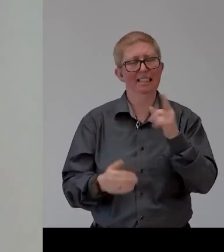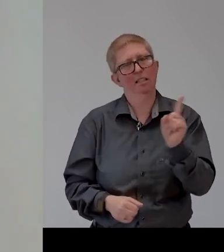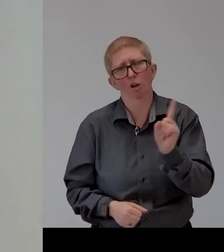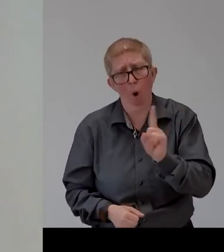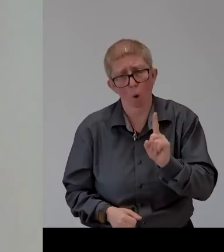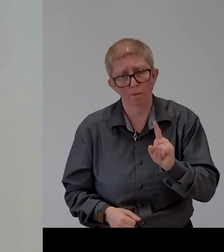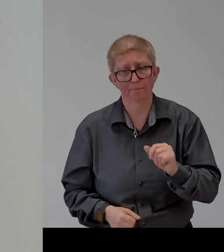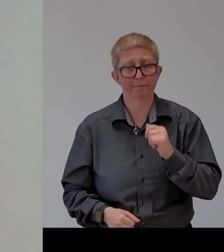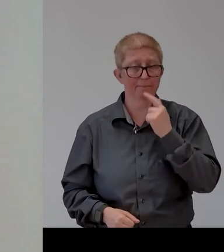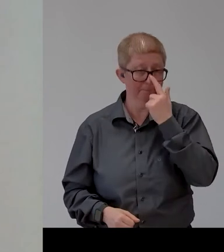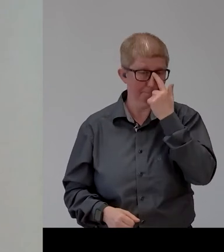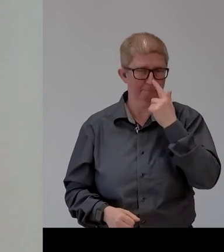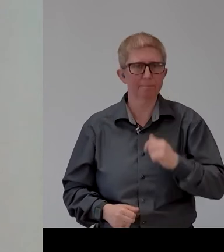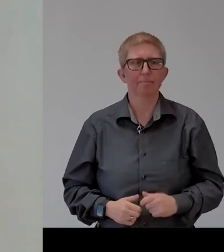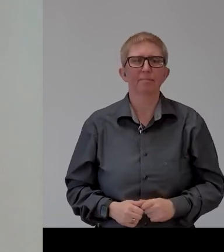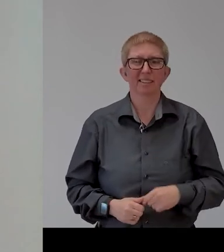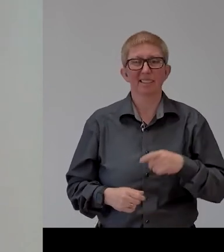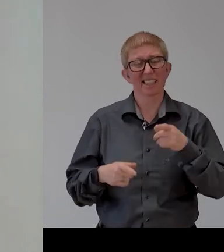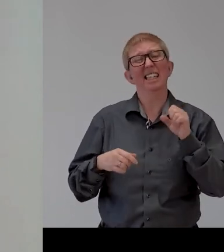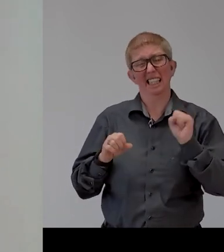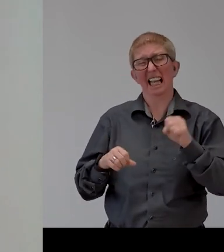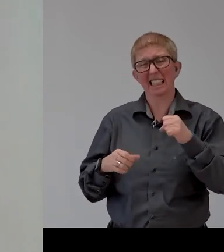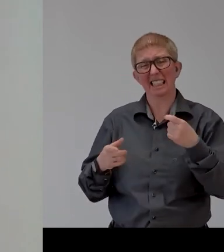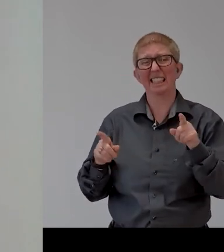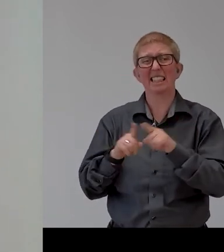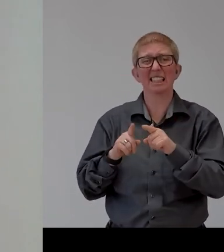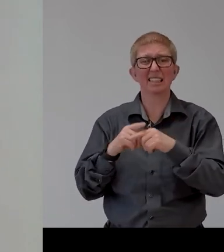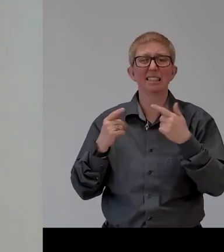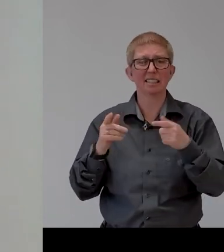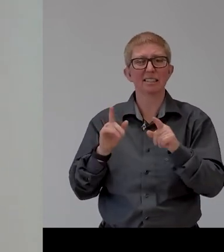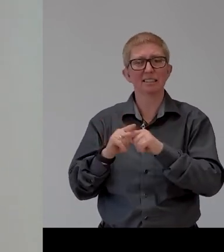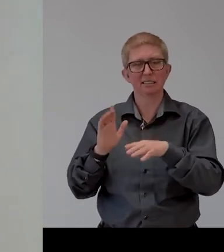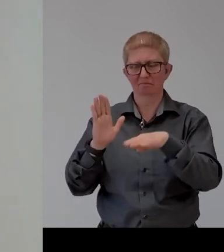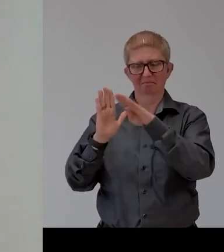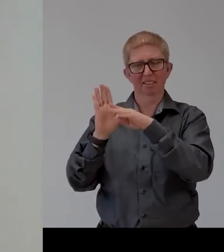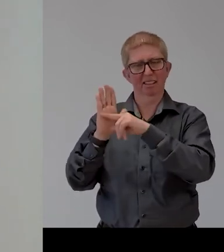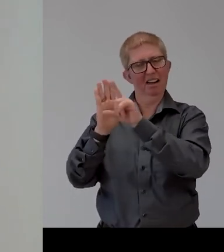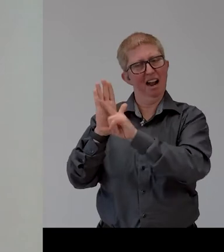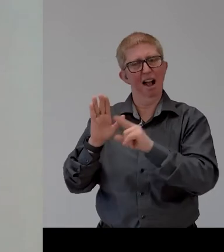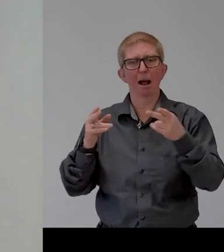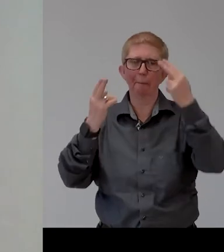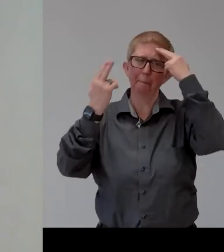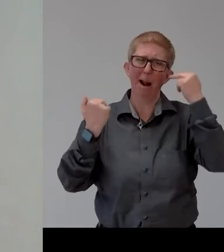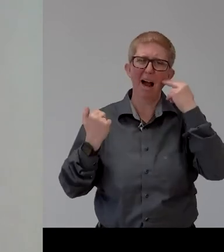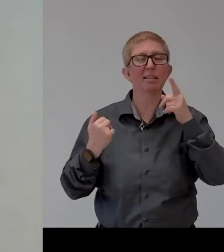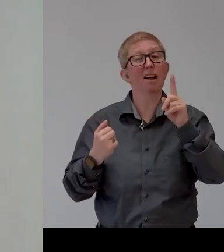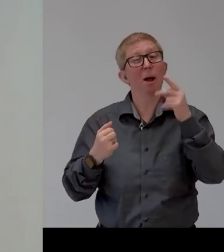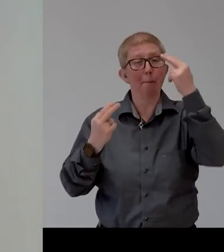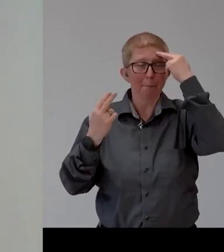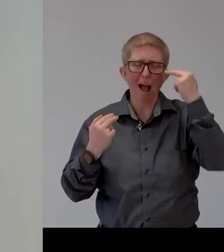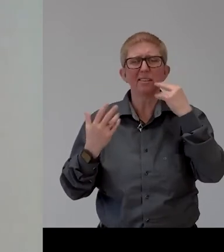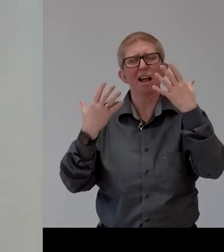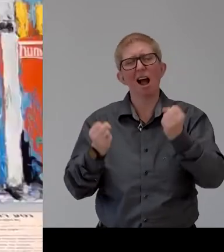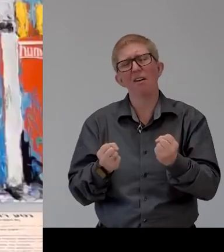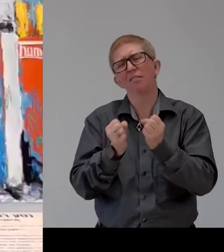yes and so we may use the term blindness but we are actually talking about different shades and different varieties of vision